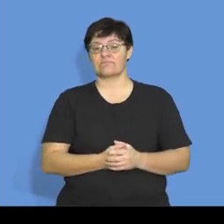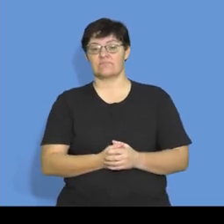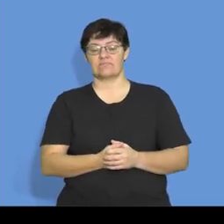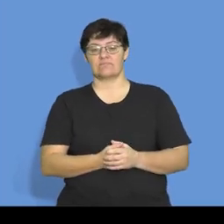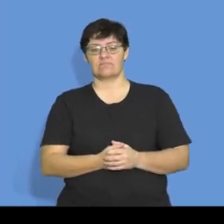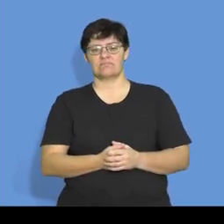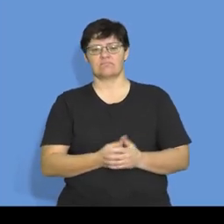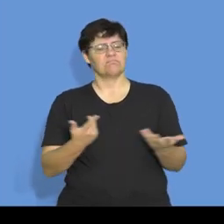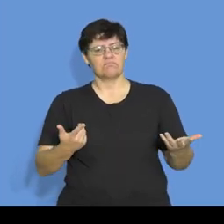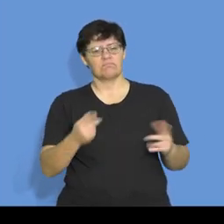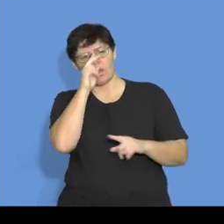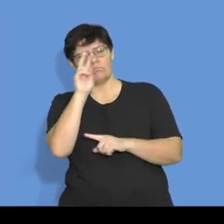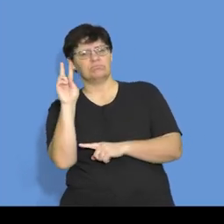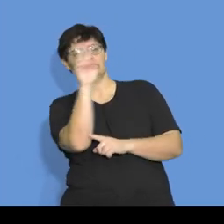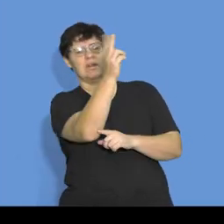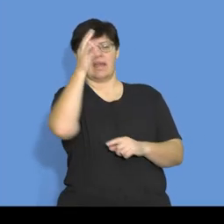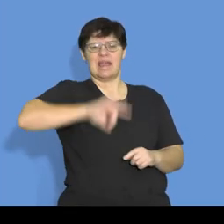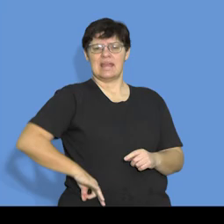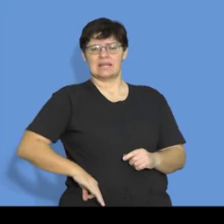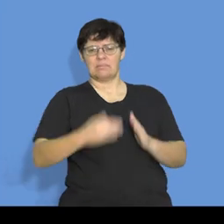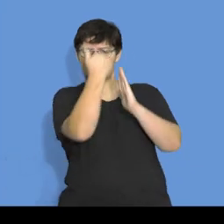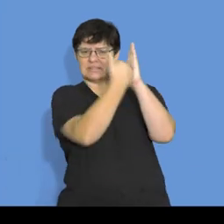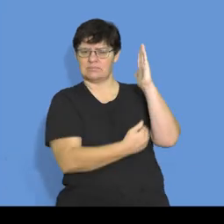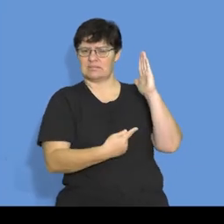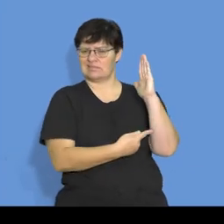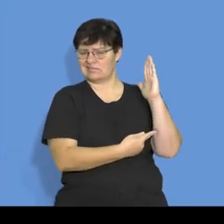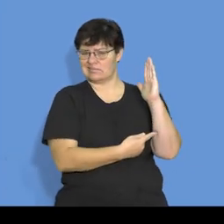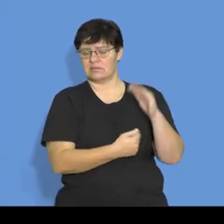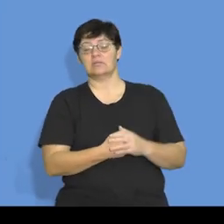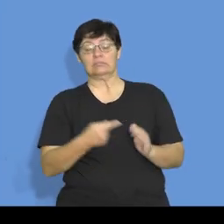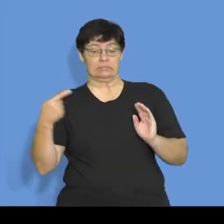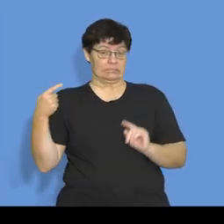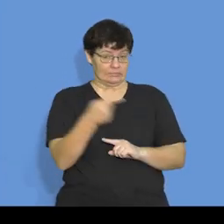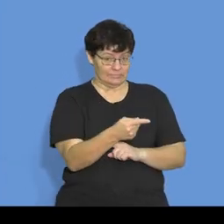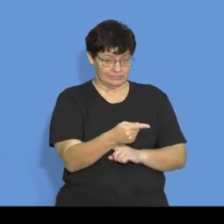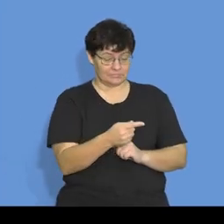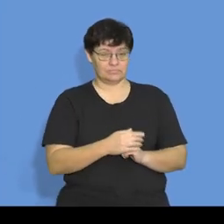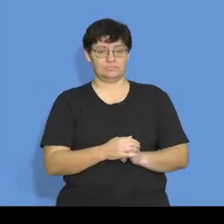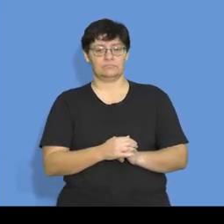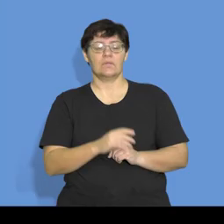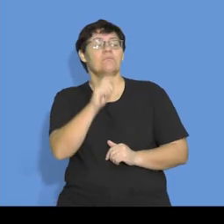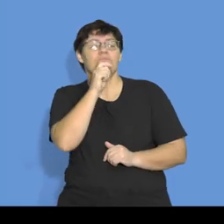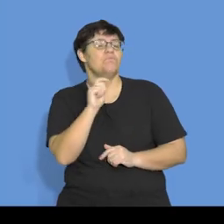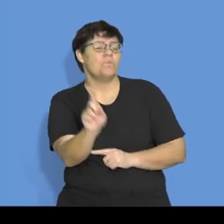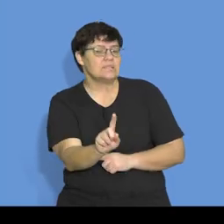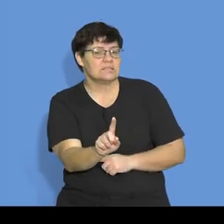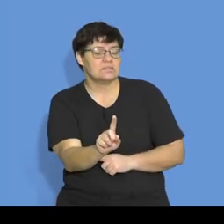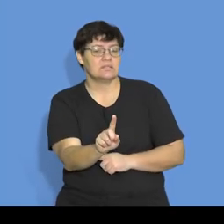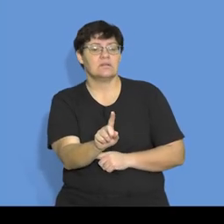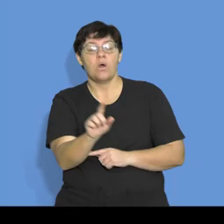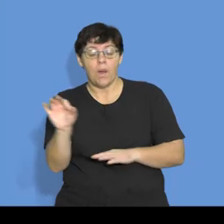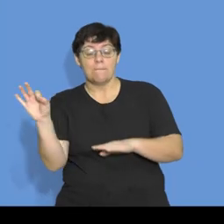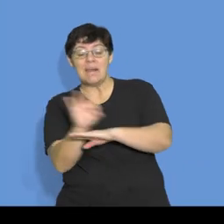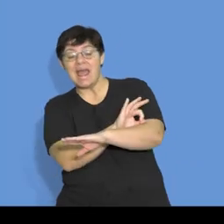what is a projected income statement? A projected income statement is used to plan and